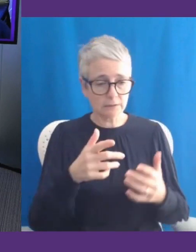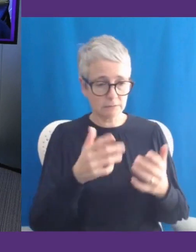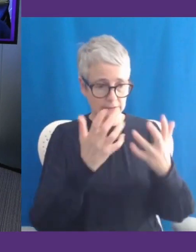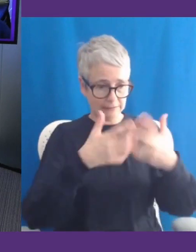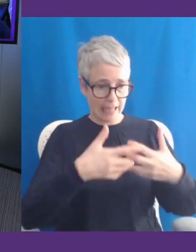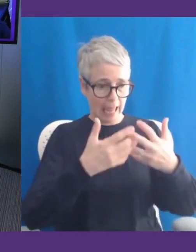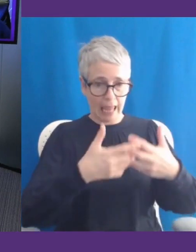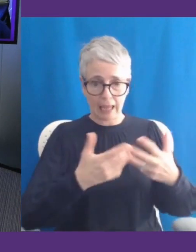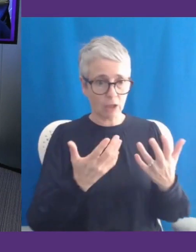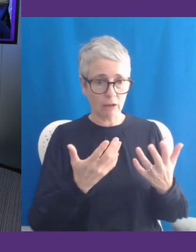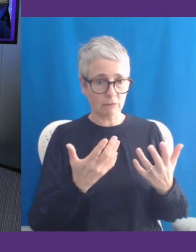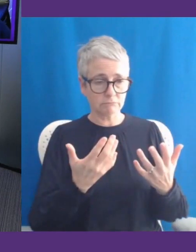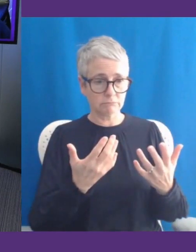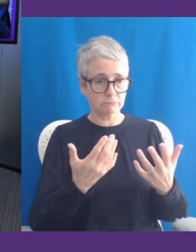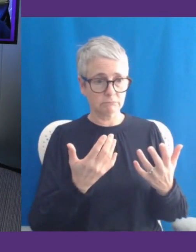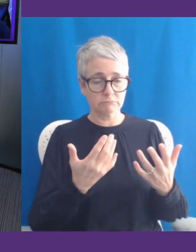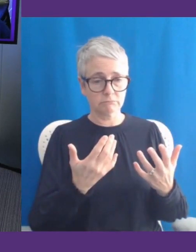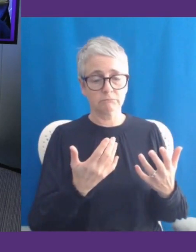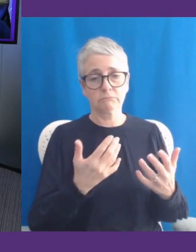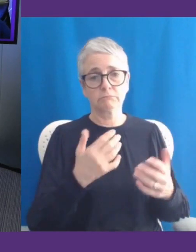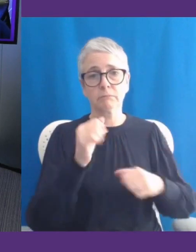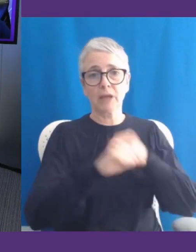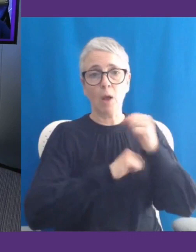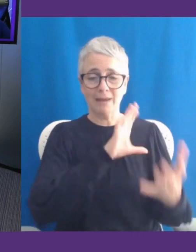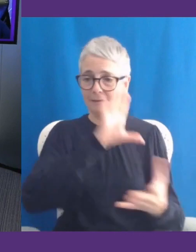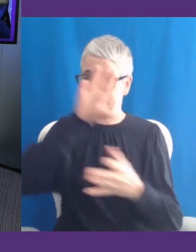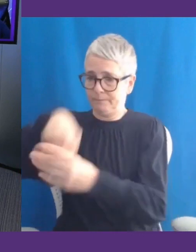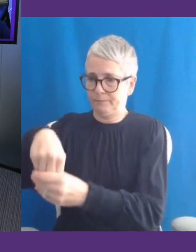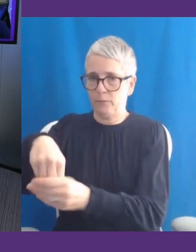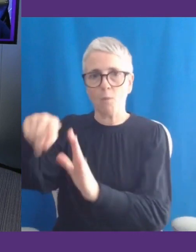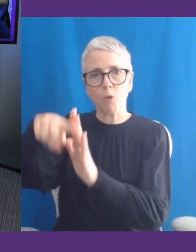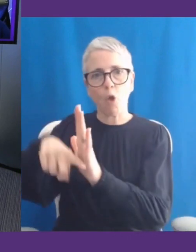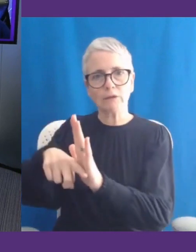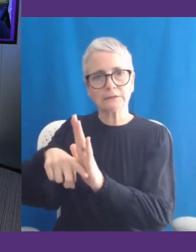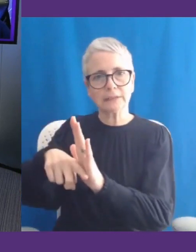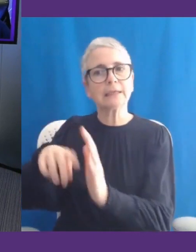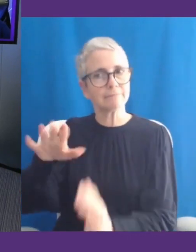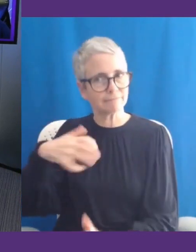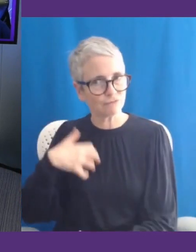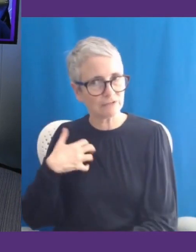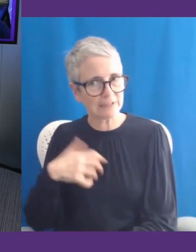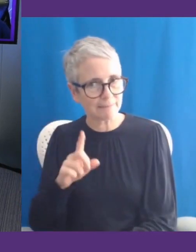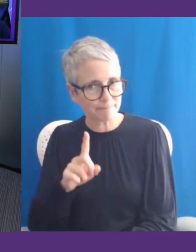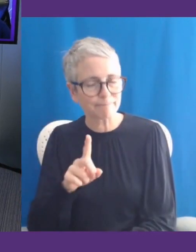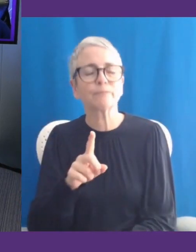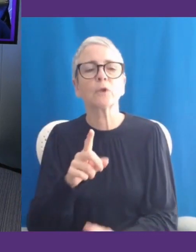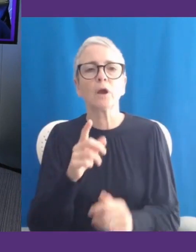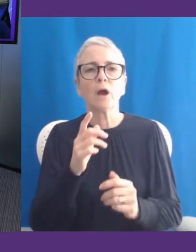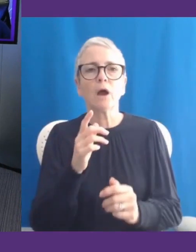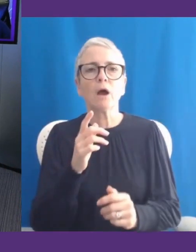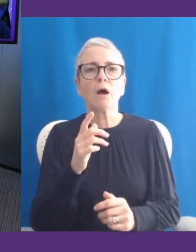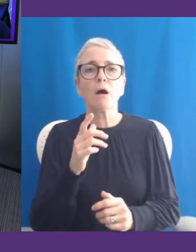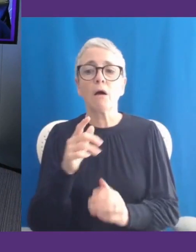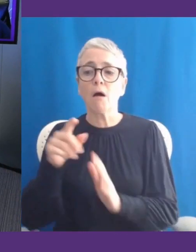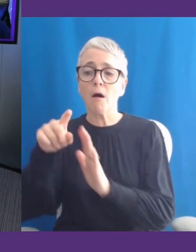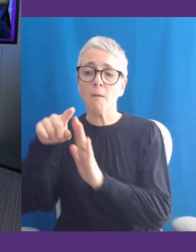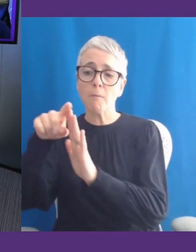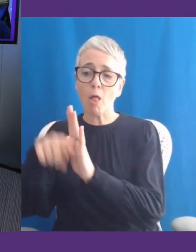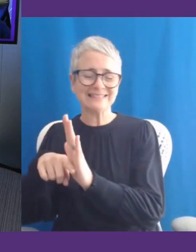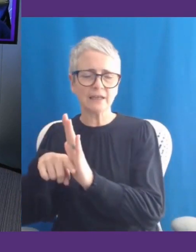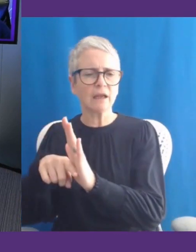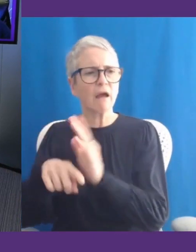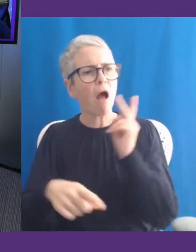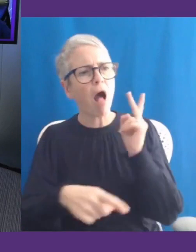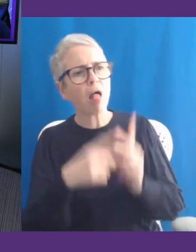incorporated within policy, which I think is really interesting. So when we look at tech outside of the policy sphere, what we're seeing is, you know,